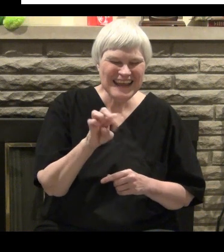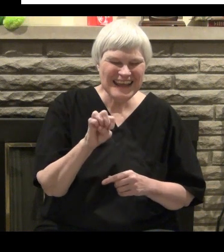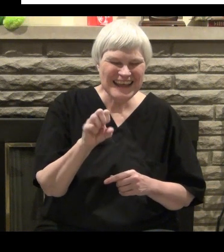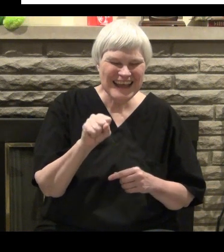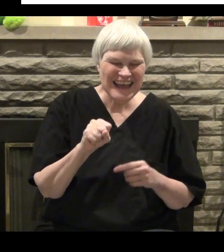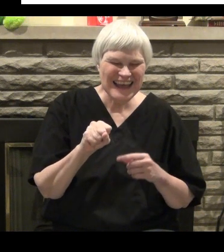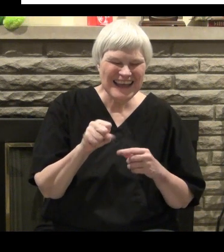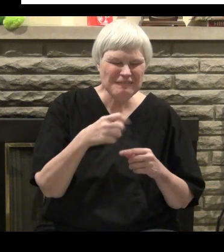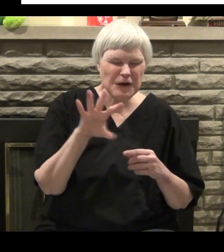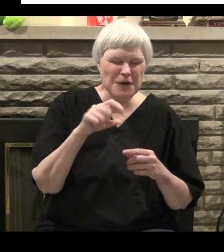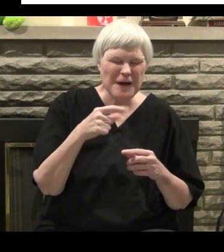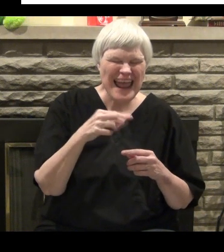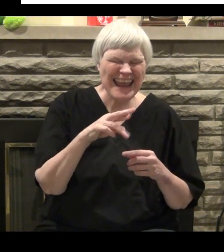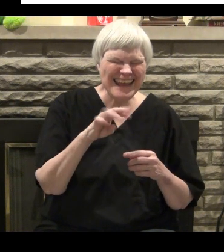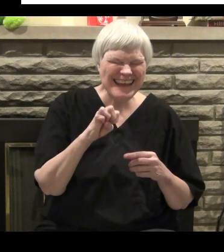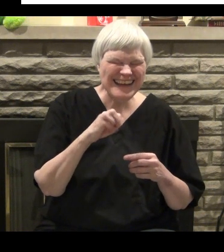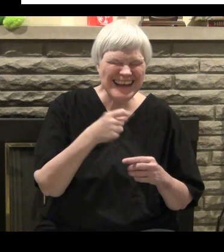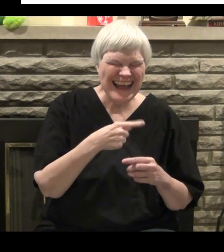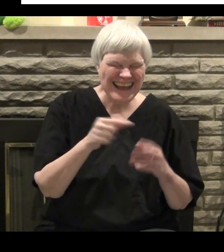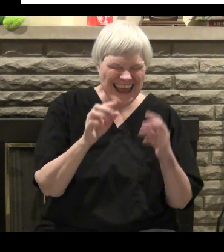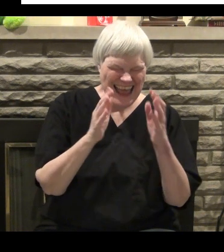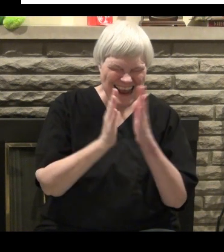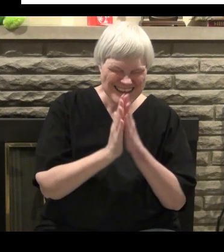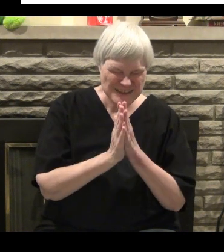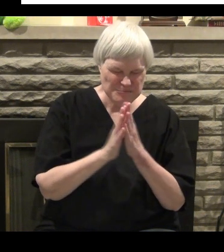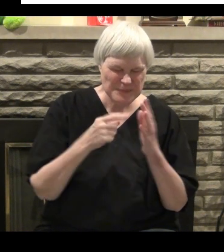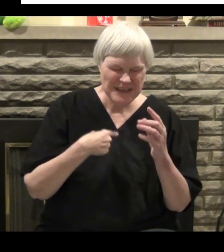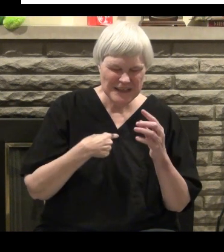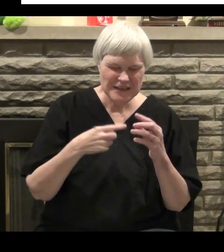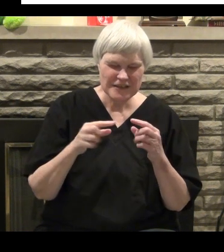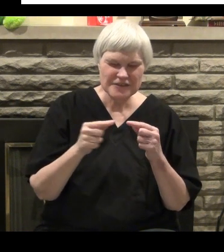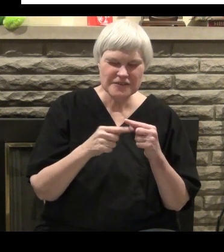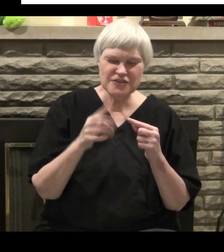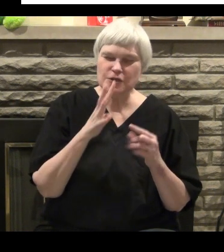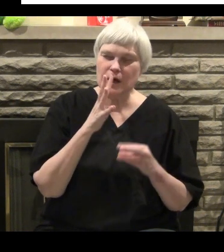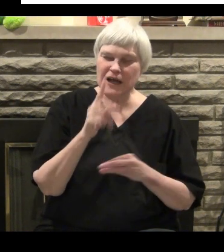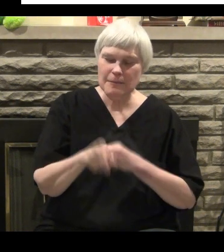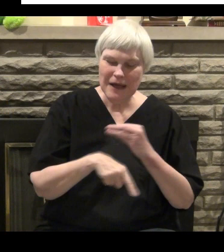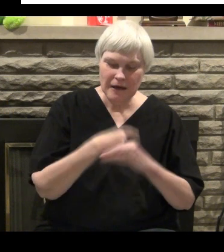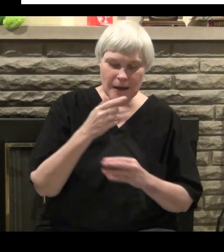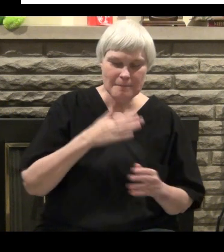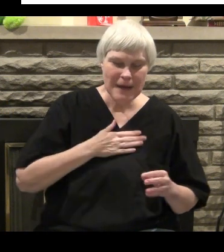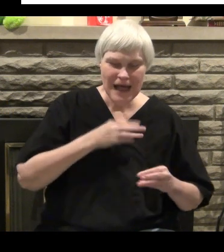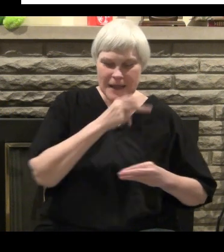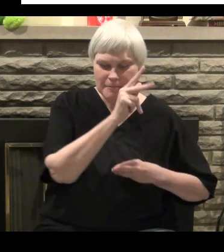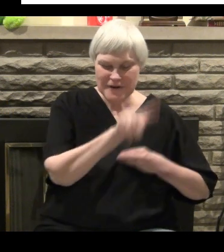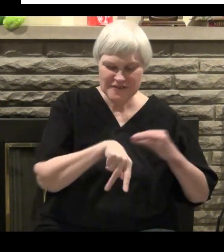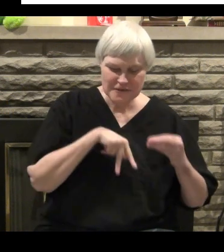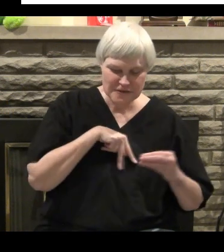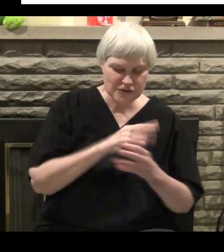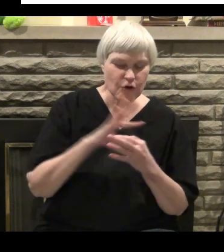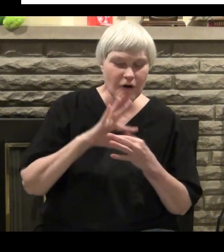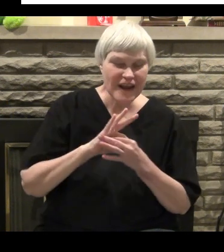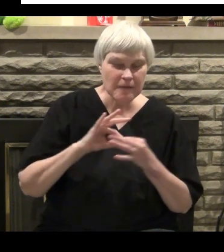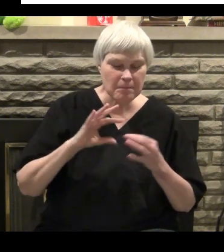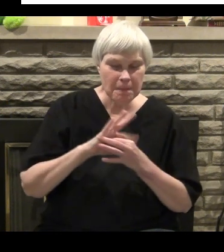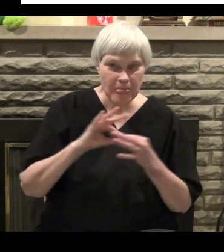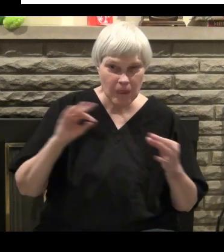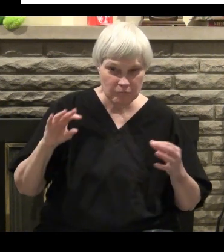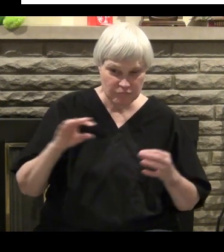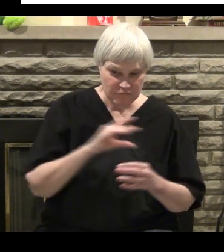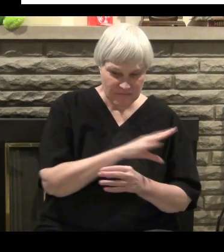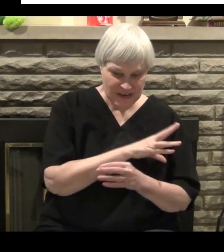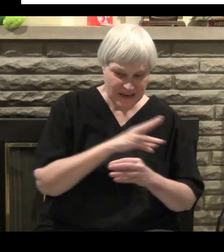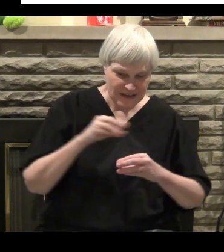Brother Greg asked me to do a message on what's happened to me, you know,